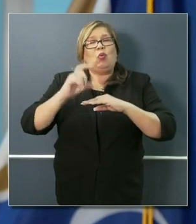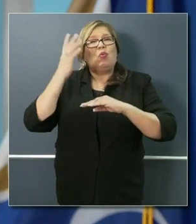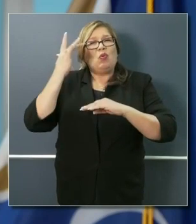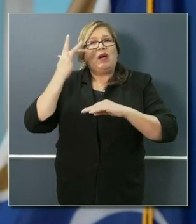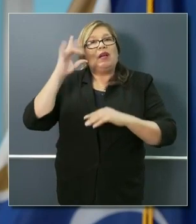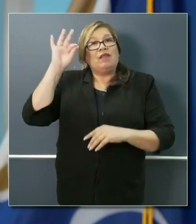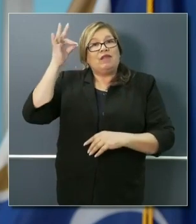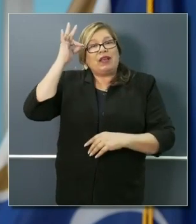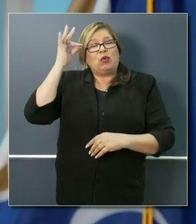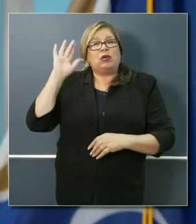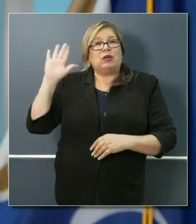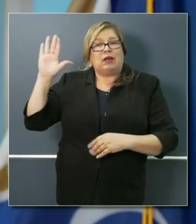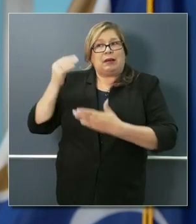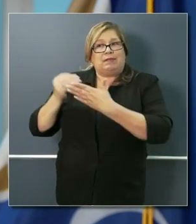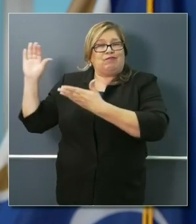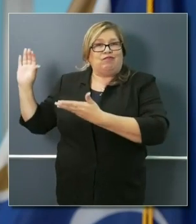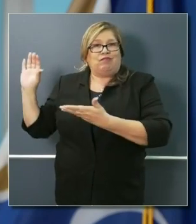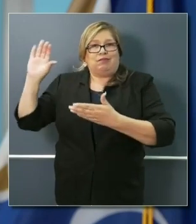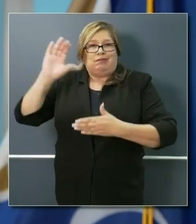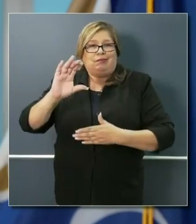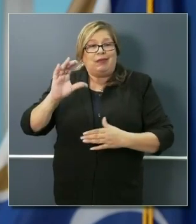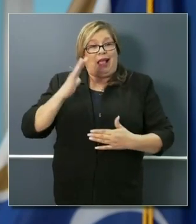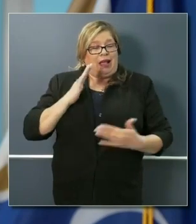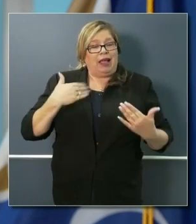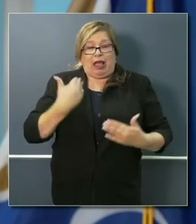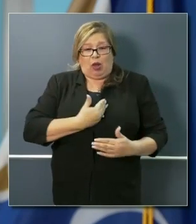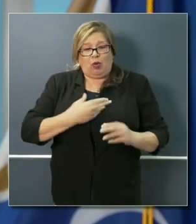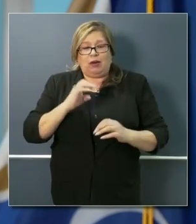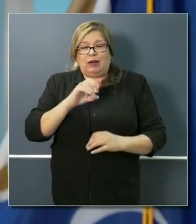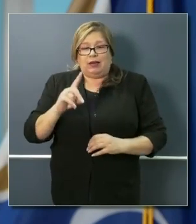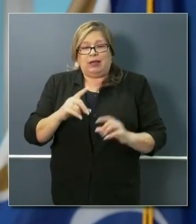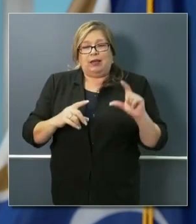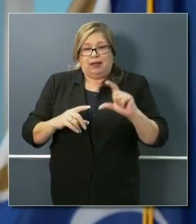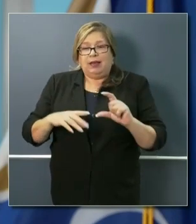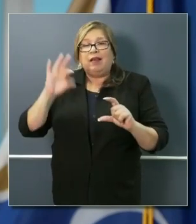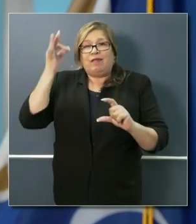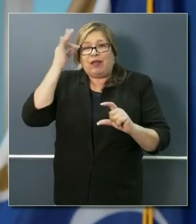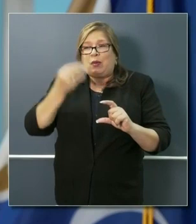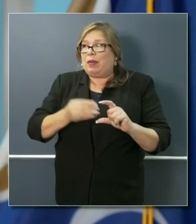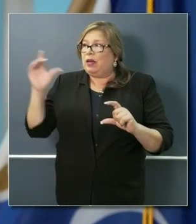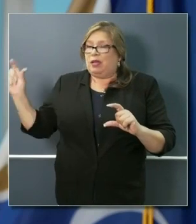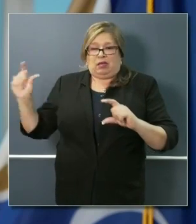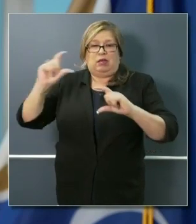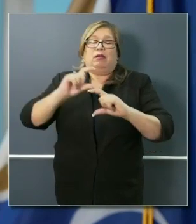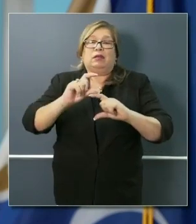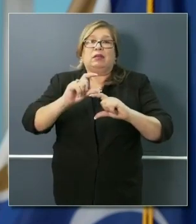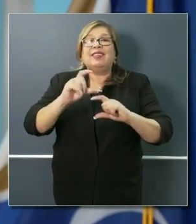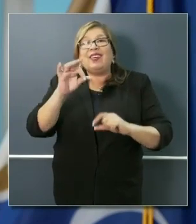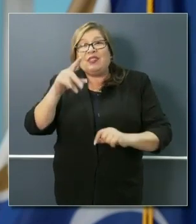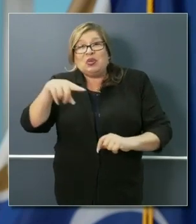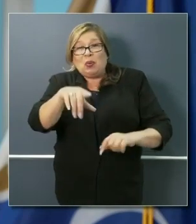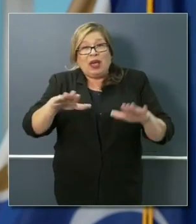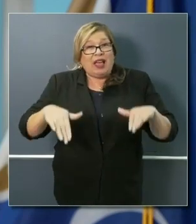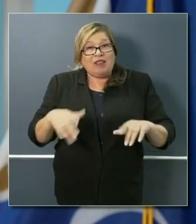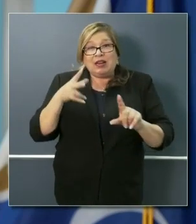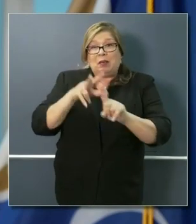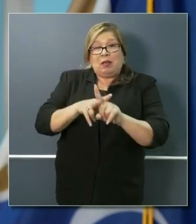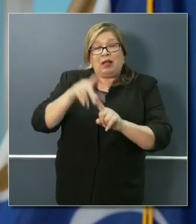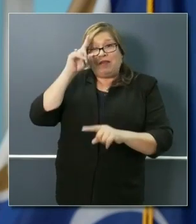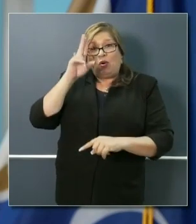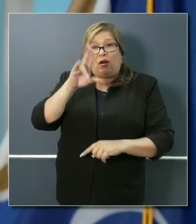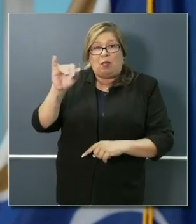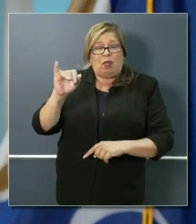the federal stimulus. And so those that may not have availed themselves to the unemployment insurance, please do so.